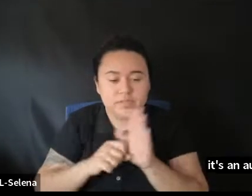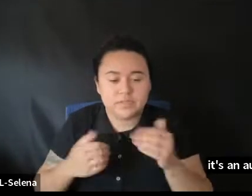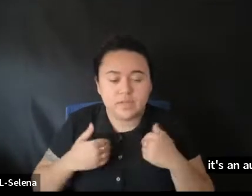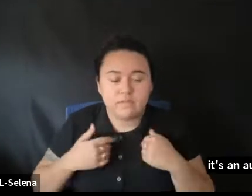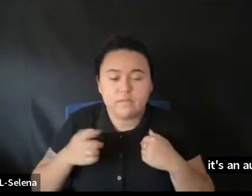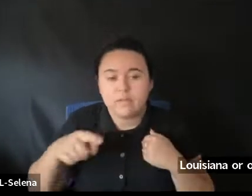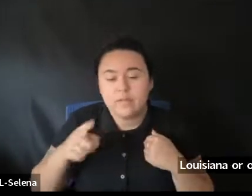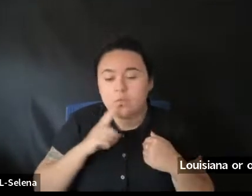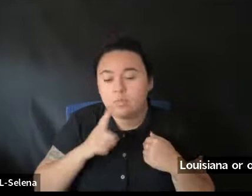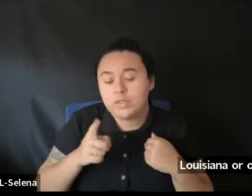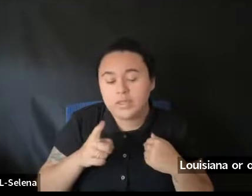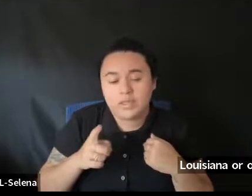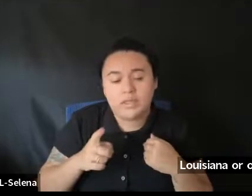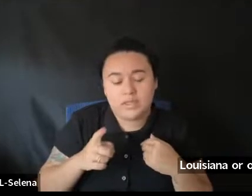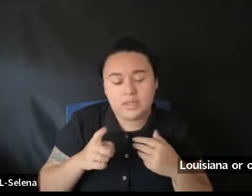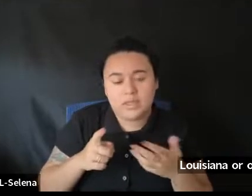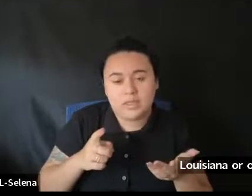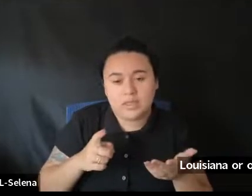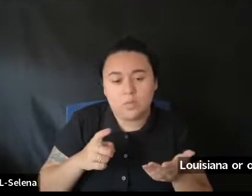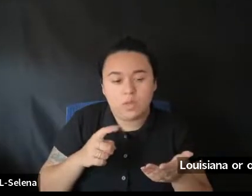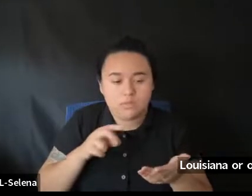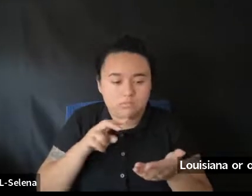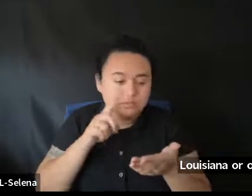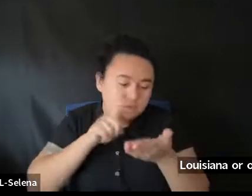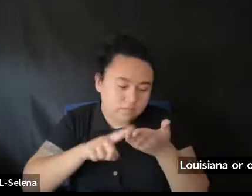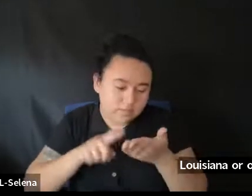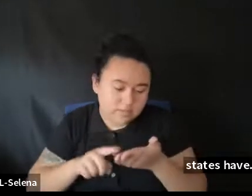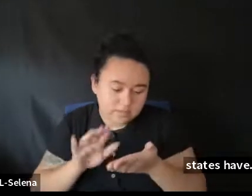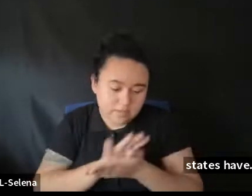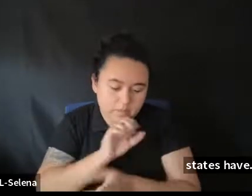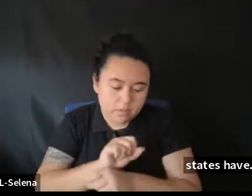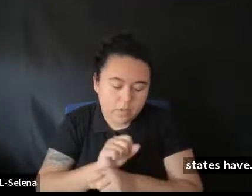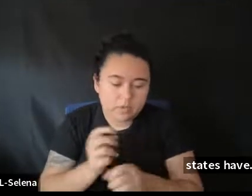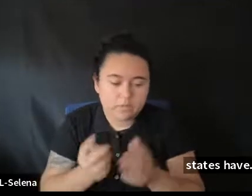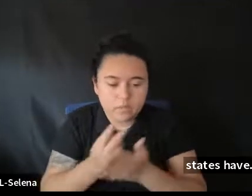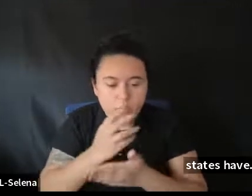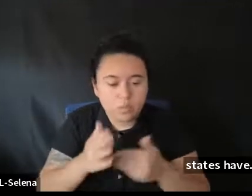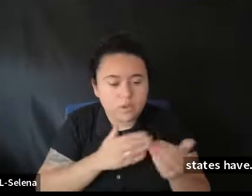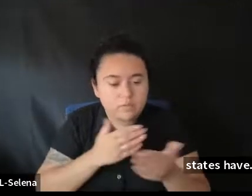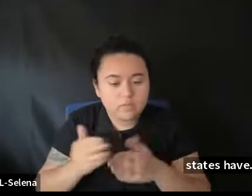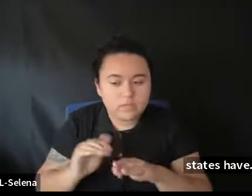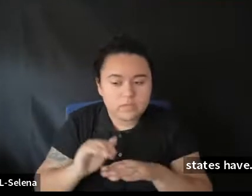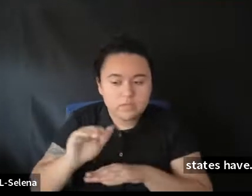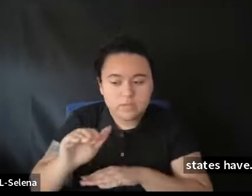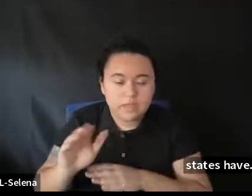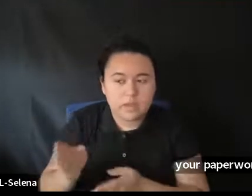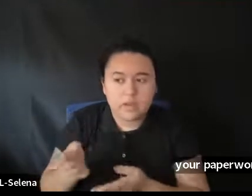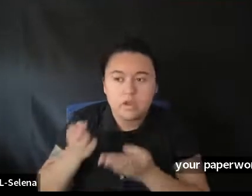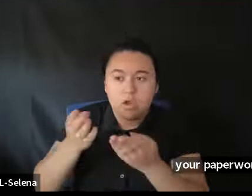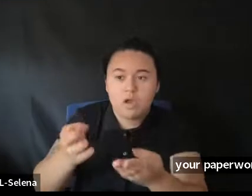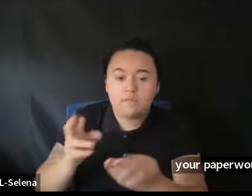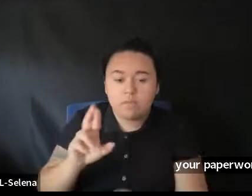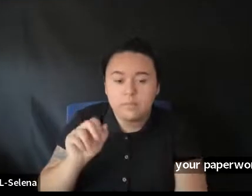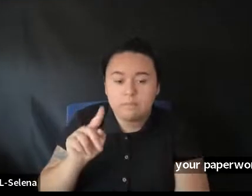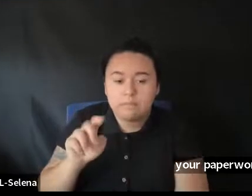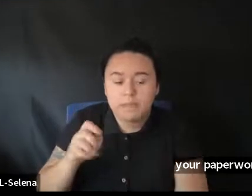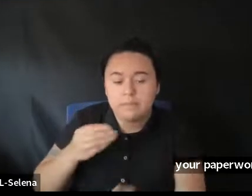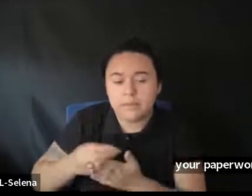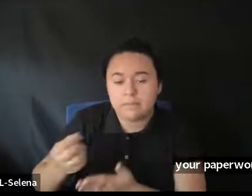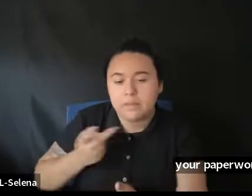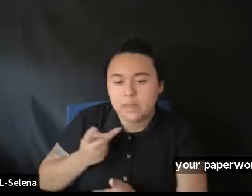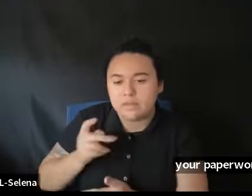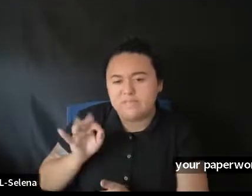essentially. Look at your paperwork. Review whatever you submitted. And offer you. A rebate. If it's a 25%.